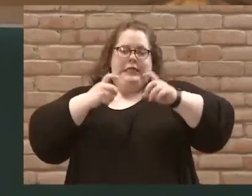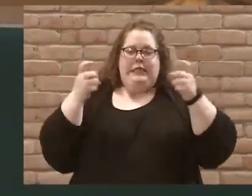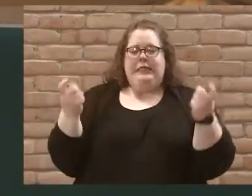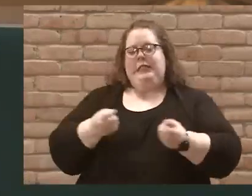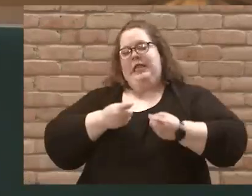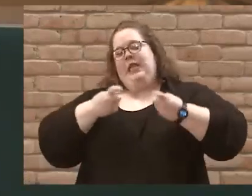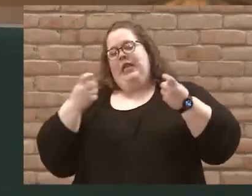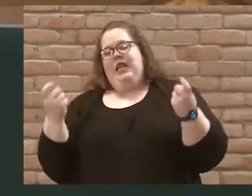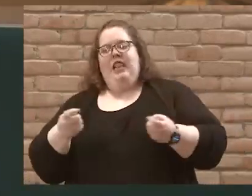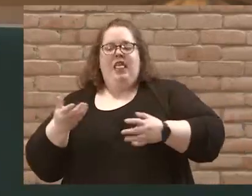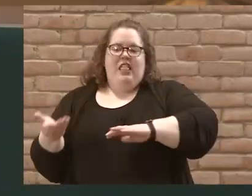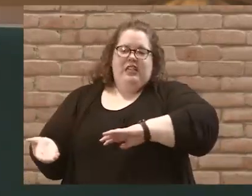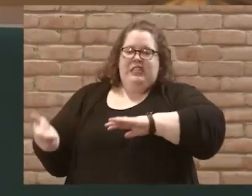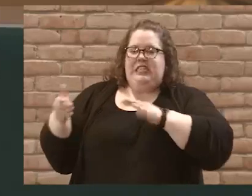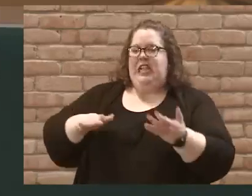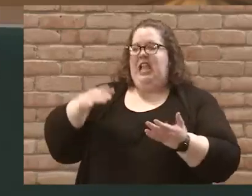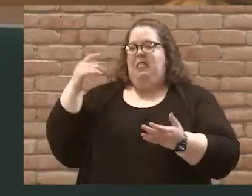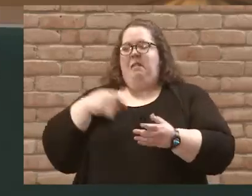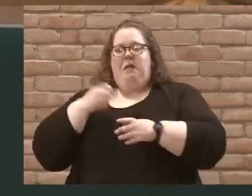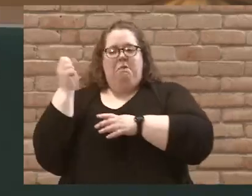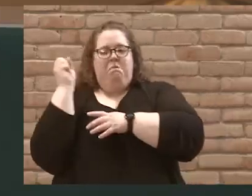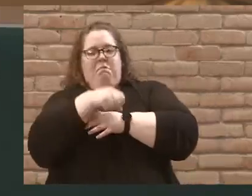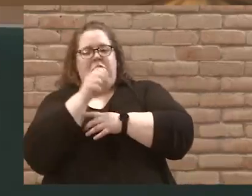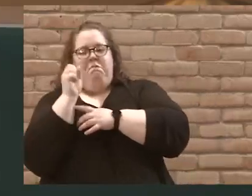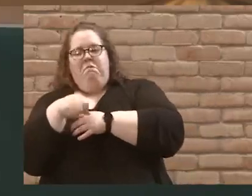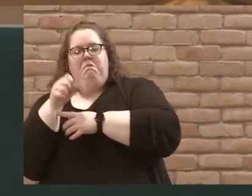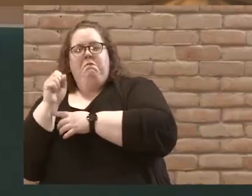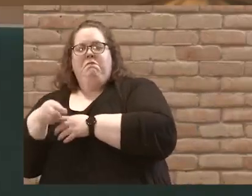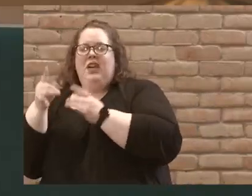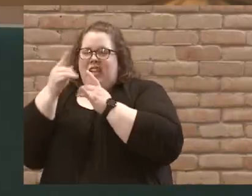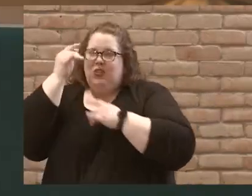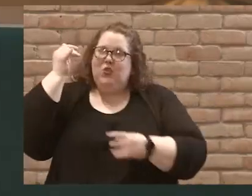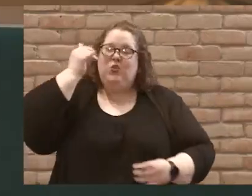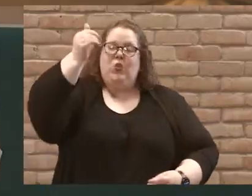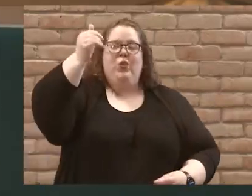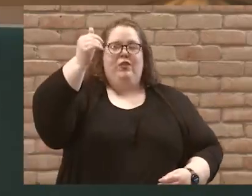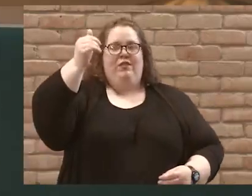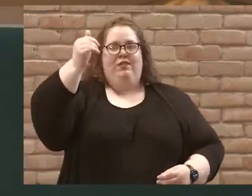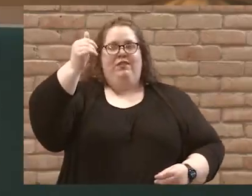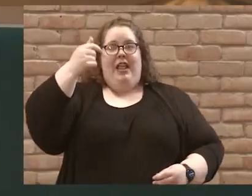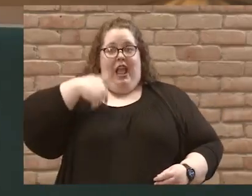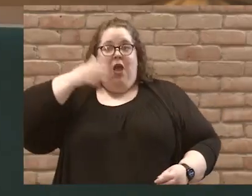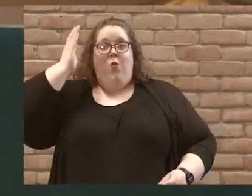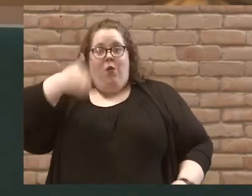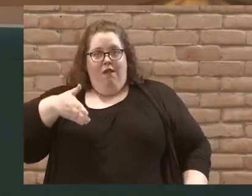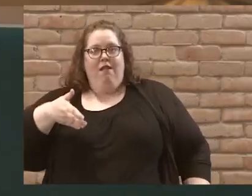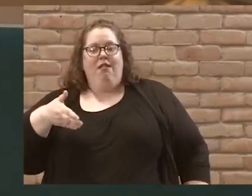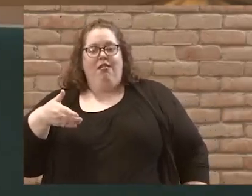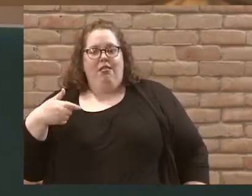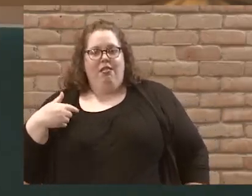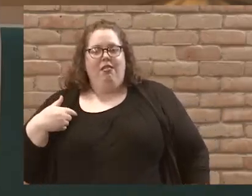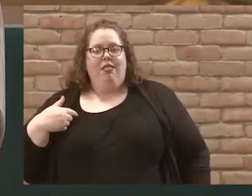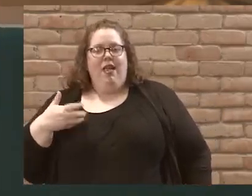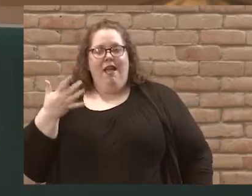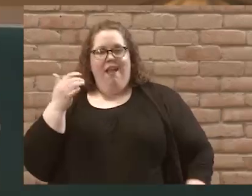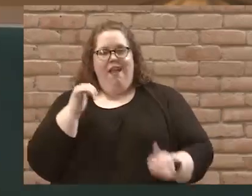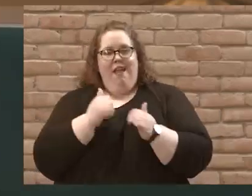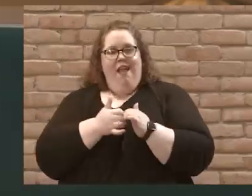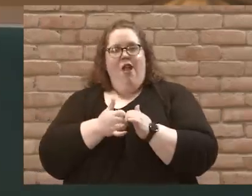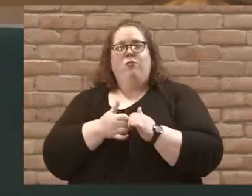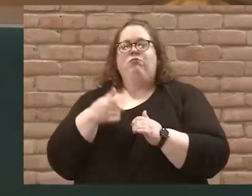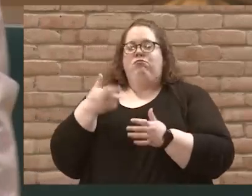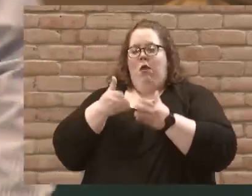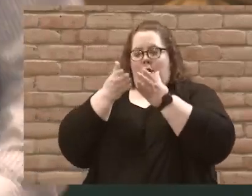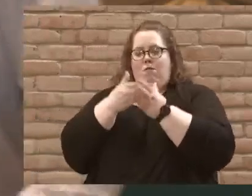sin and death eternally. And I'm going to do that by being thrown out of the